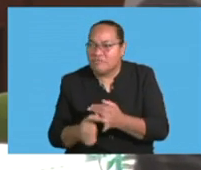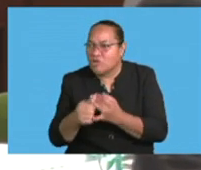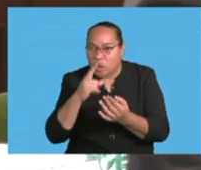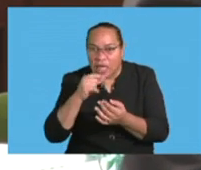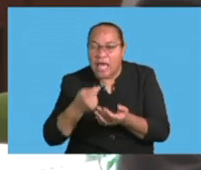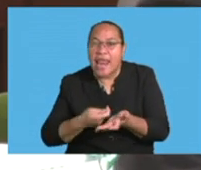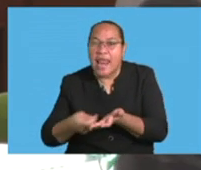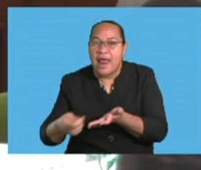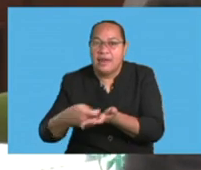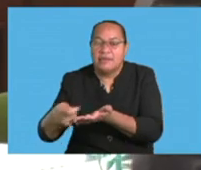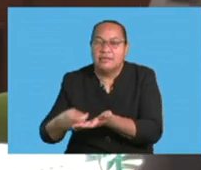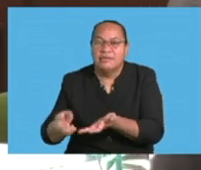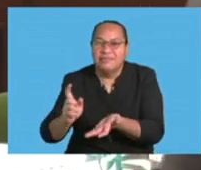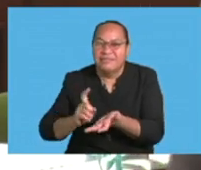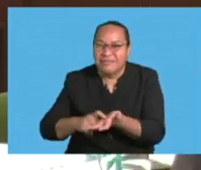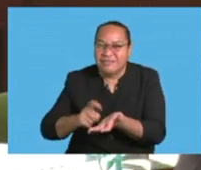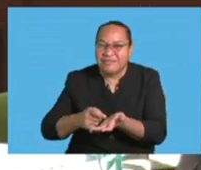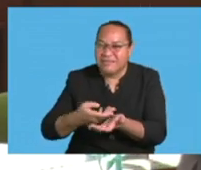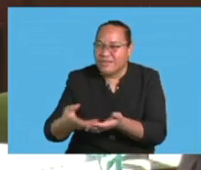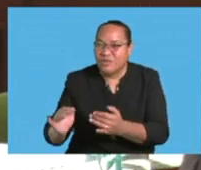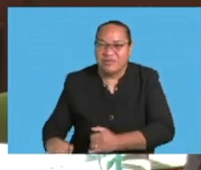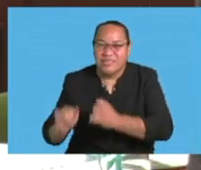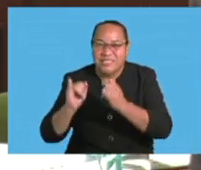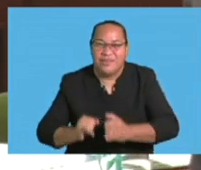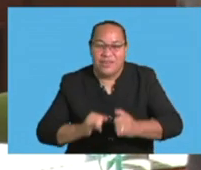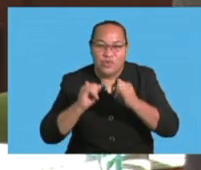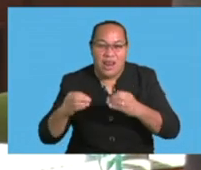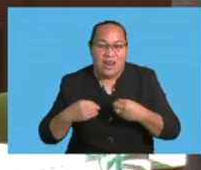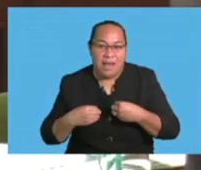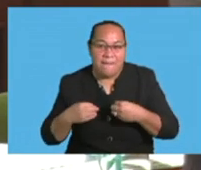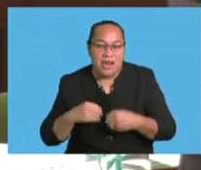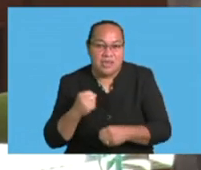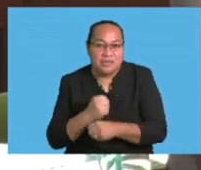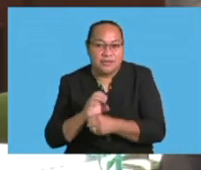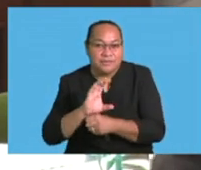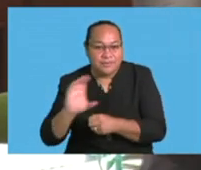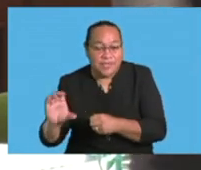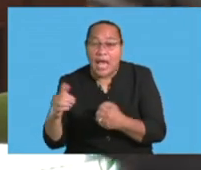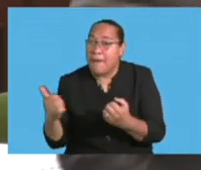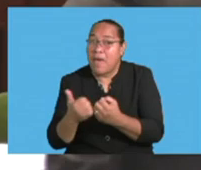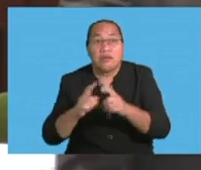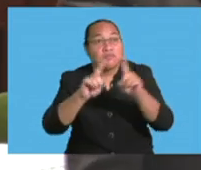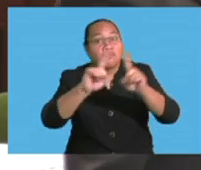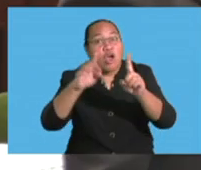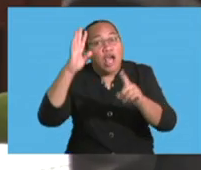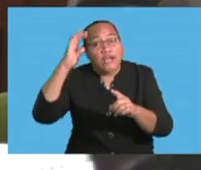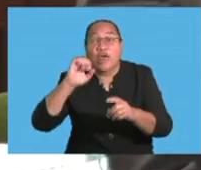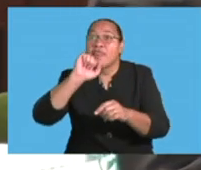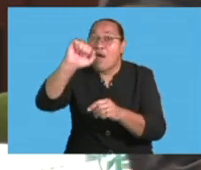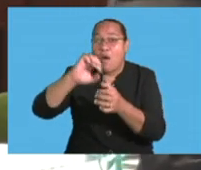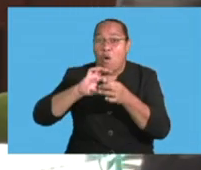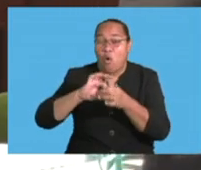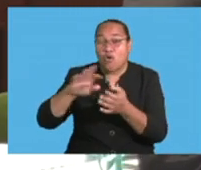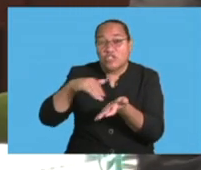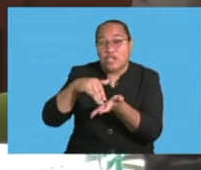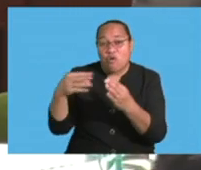individuals and businesses. A reduction in the SRD will increase bank liquidity. In many countries Mr. Speaker Sir, the Central Banks actually use the SRD